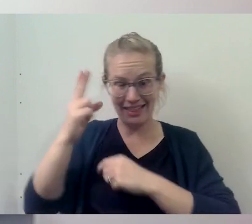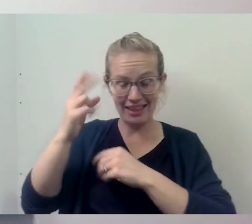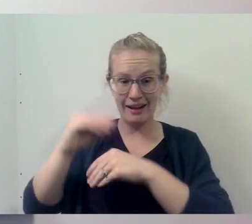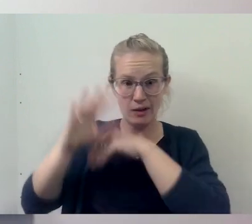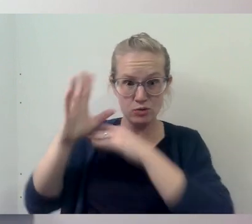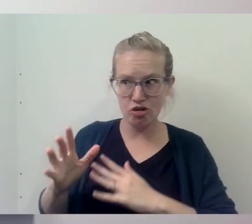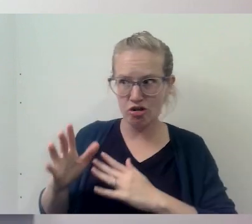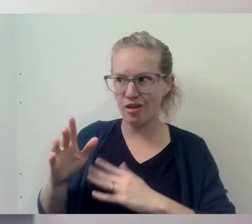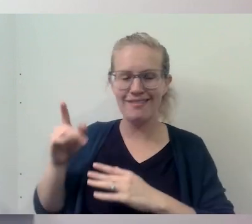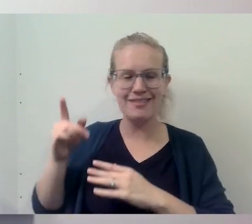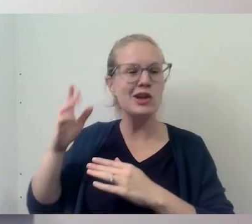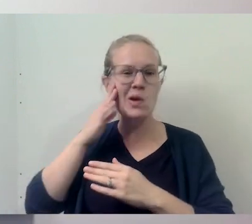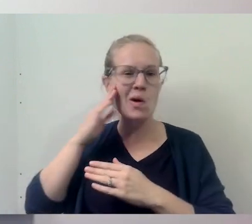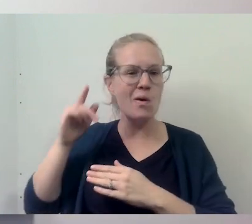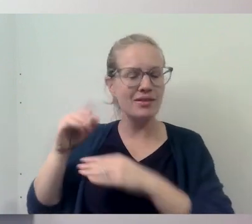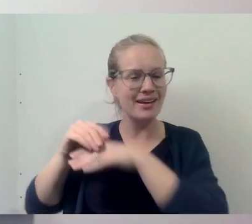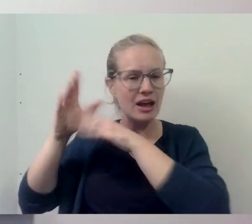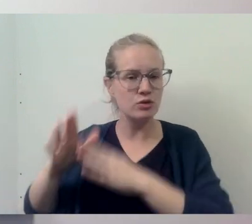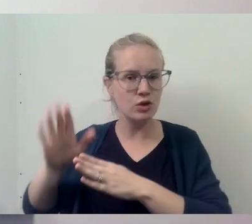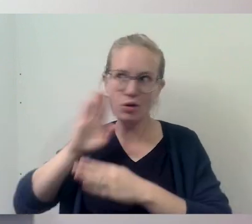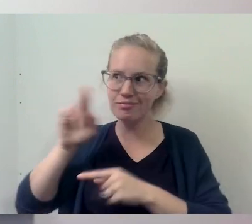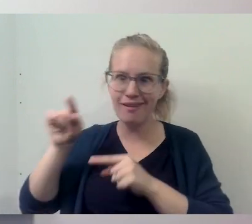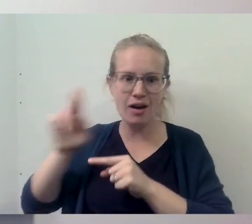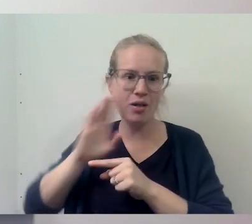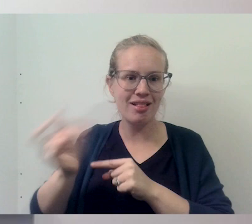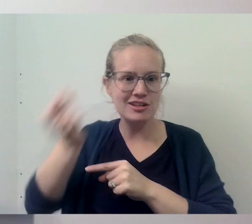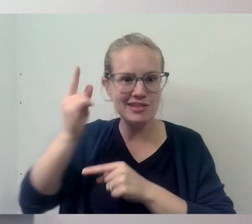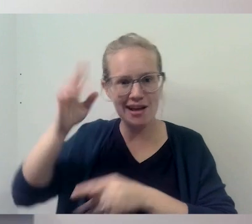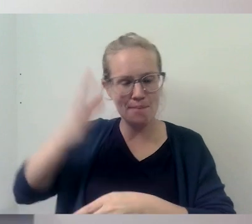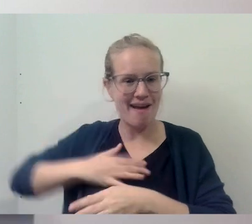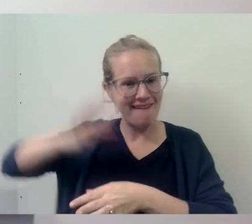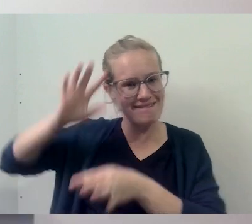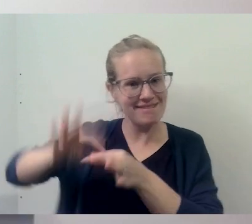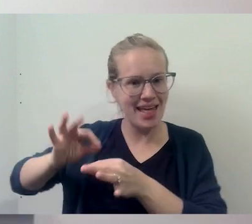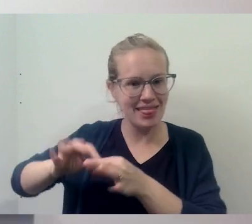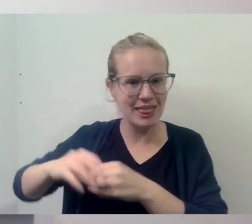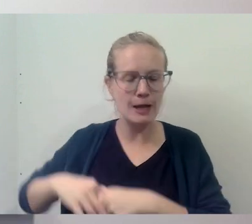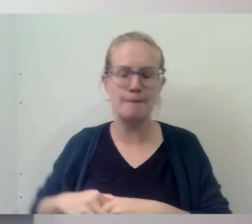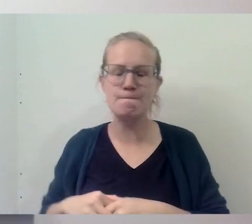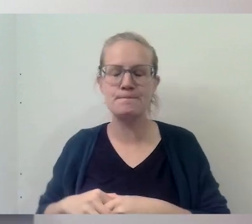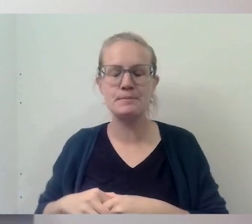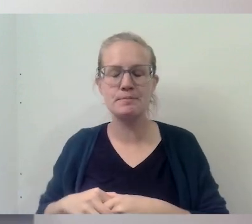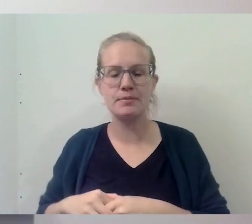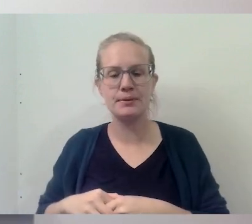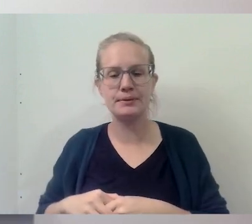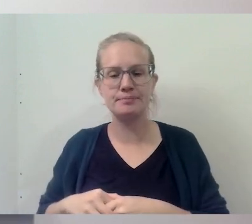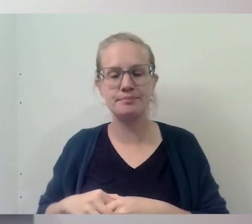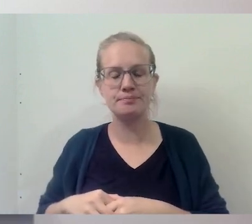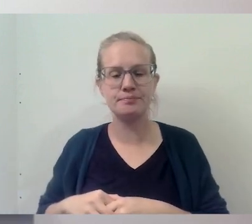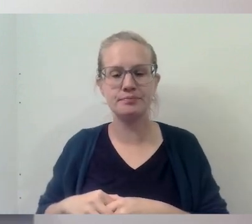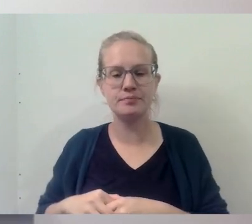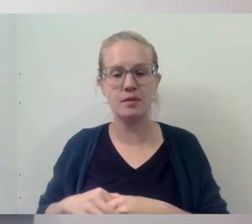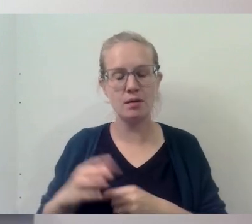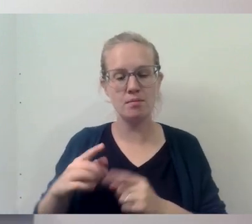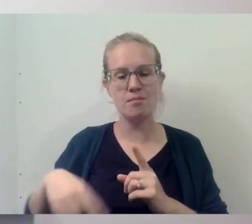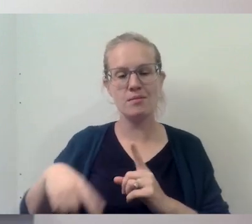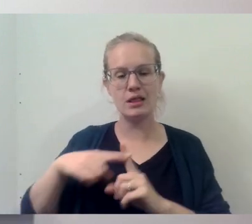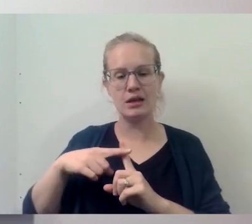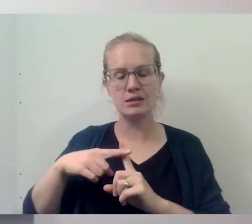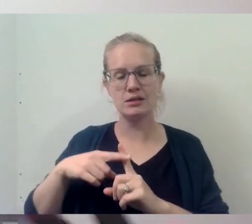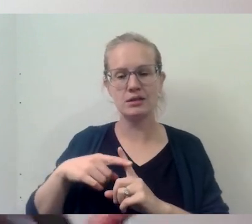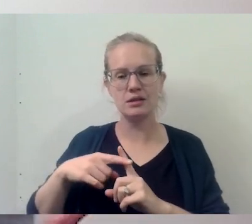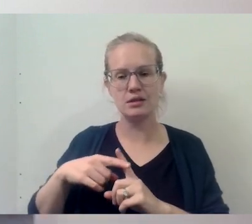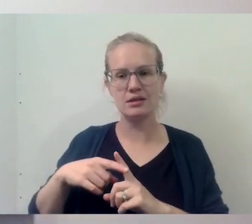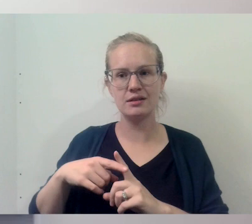that he or she, uh, um, um, is also, um, aware of